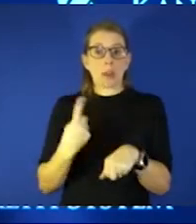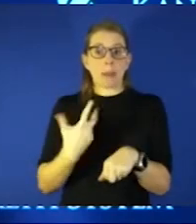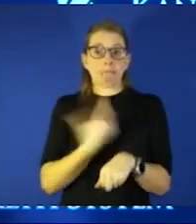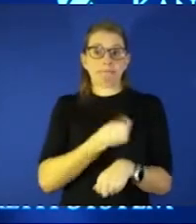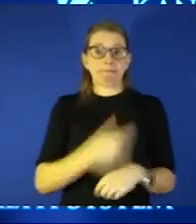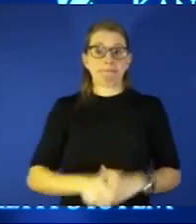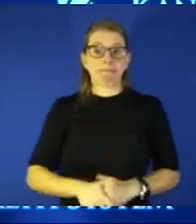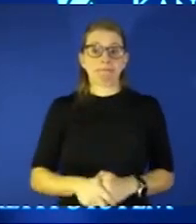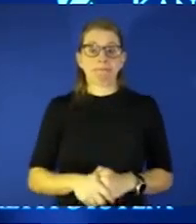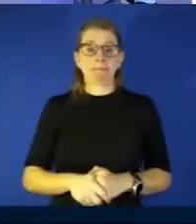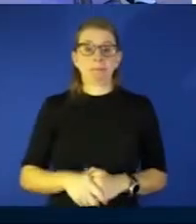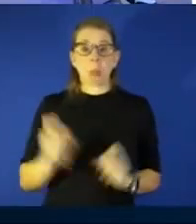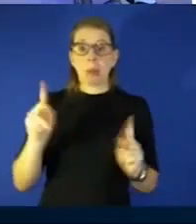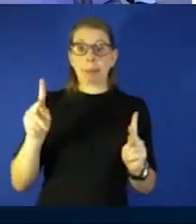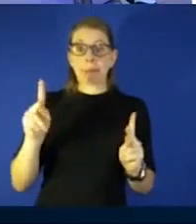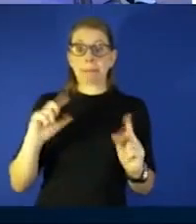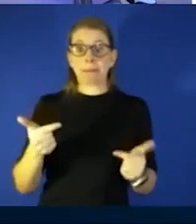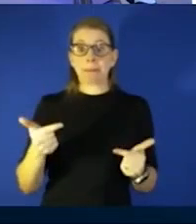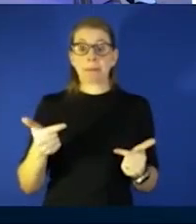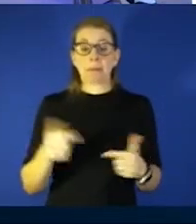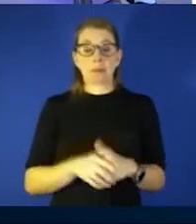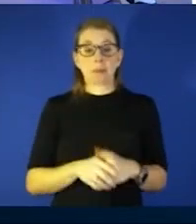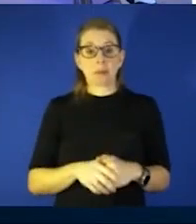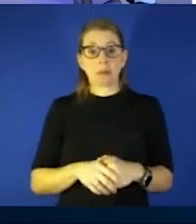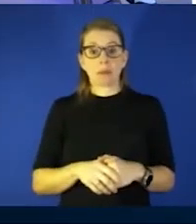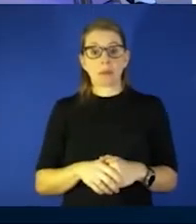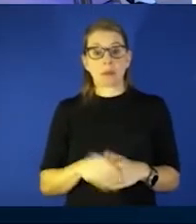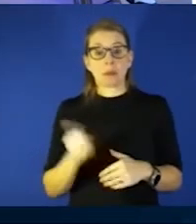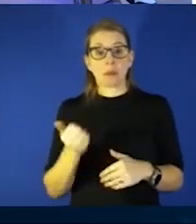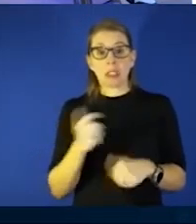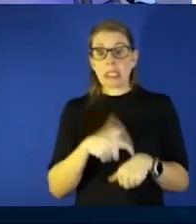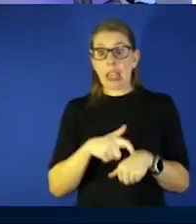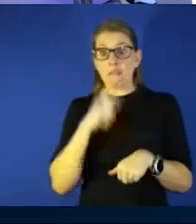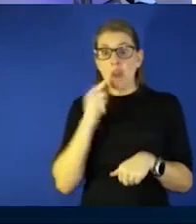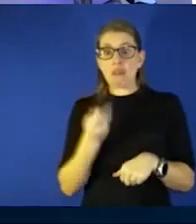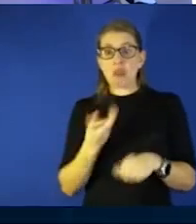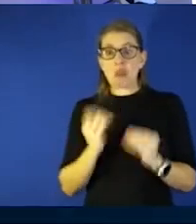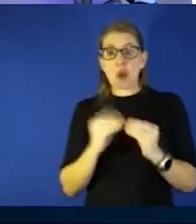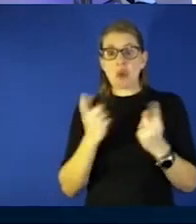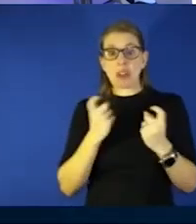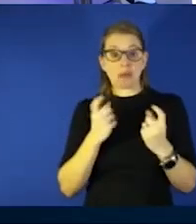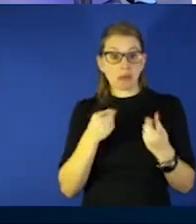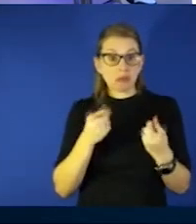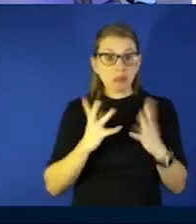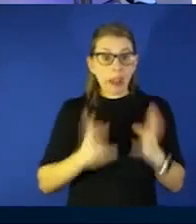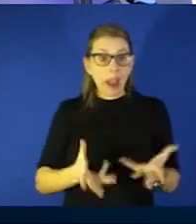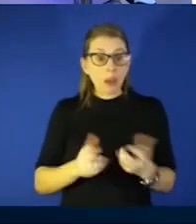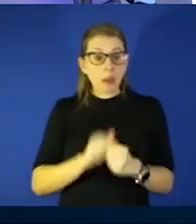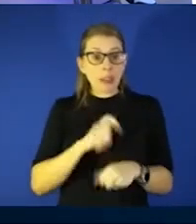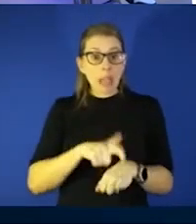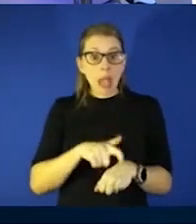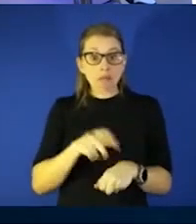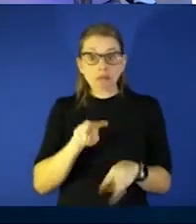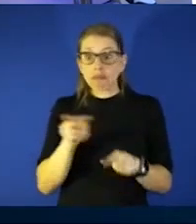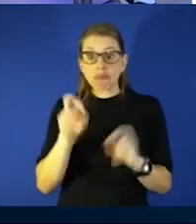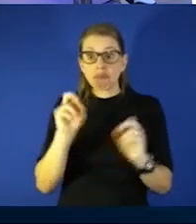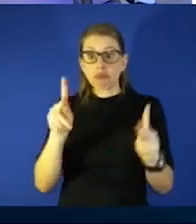okay jess do we have time to have a more questions i think so you guys good look at my team here all right